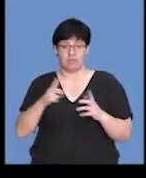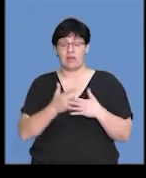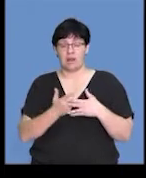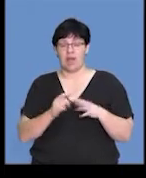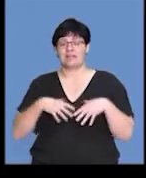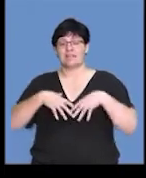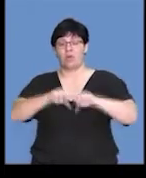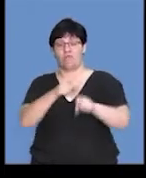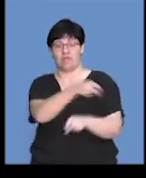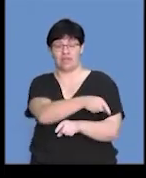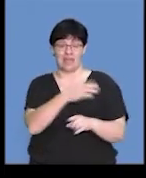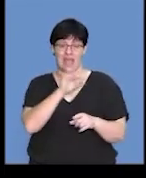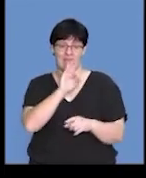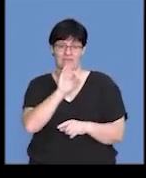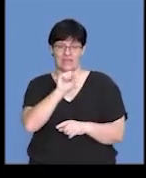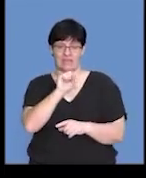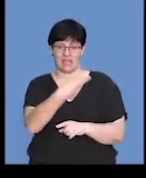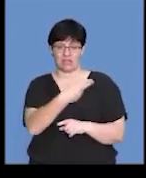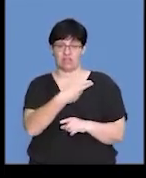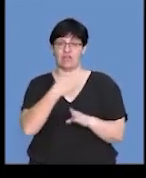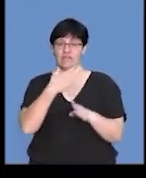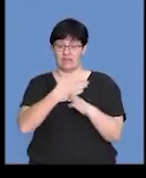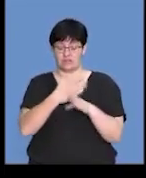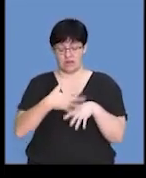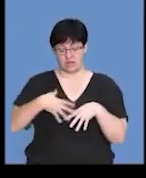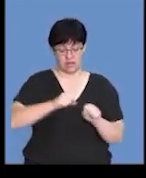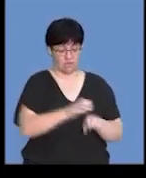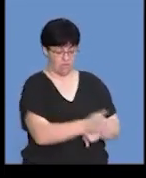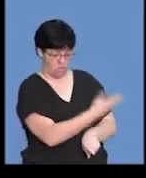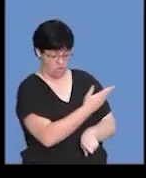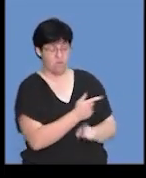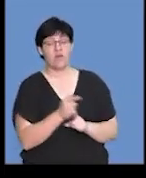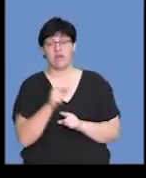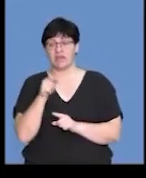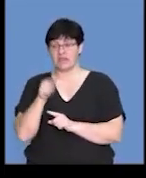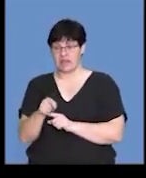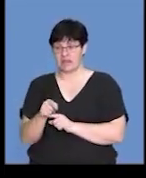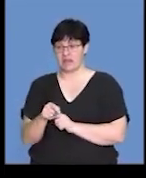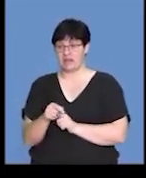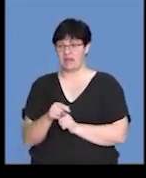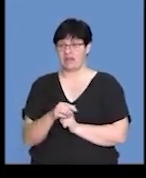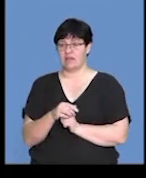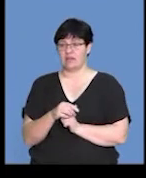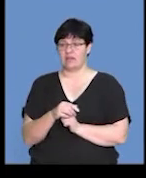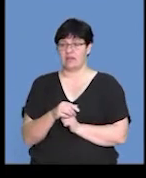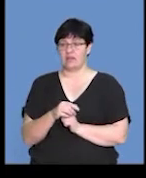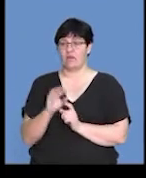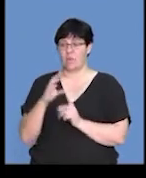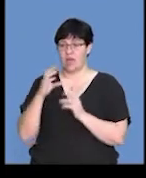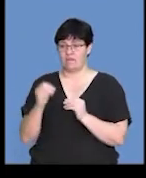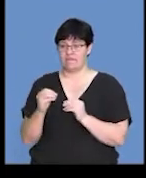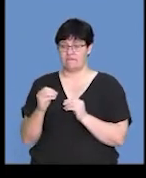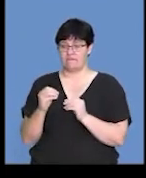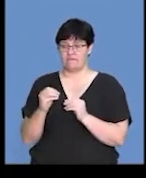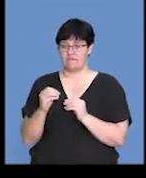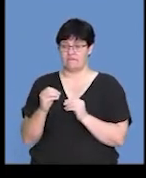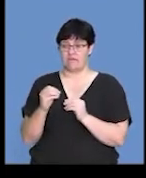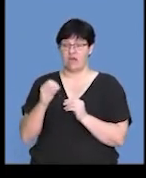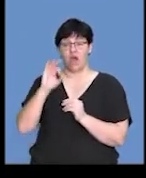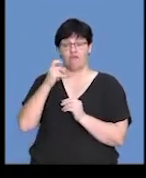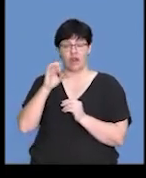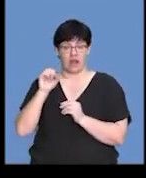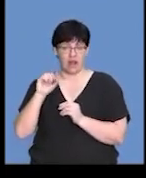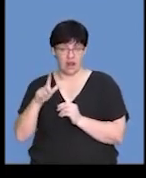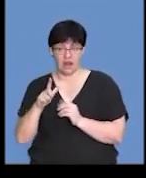function of that. So, we have that being the rupturing of the graphene follicle, and then we have a follicle that